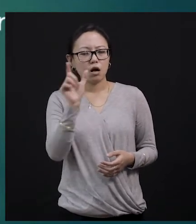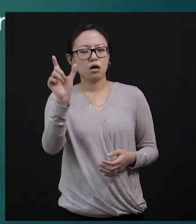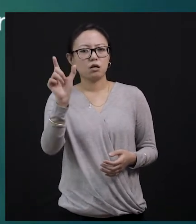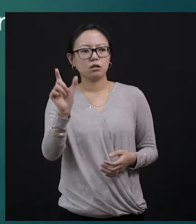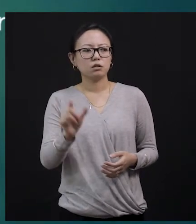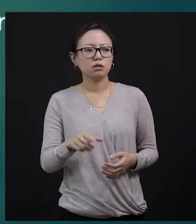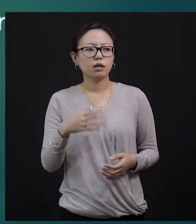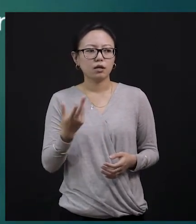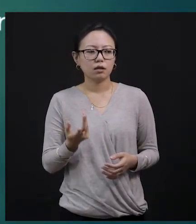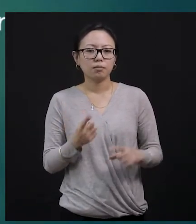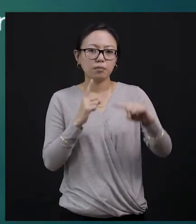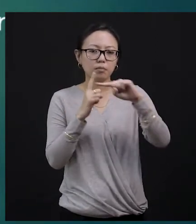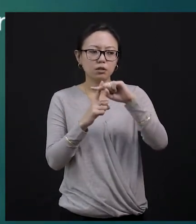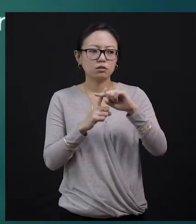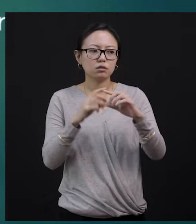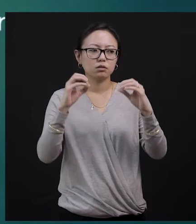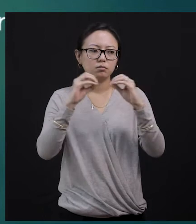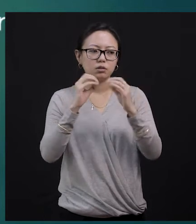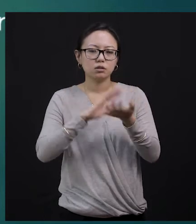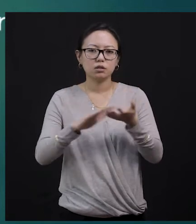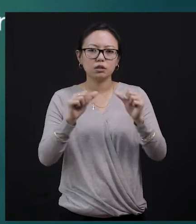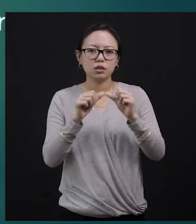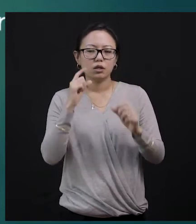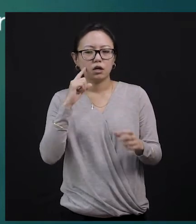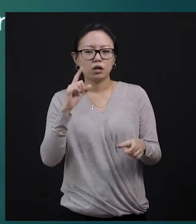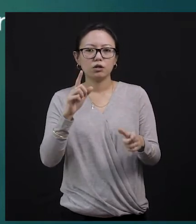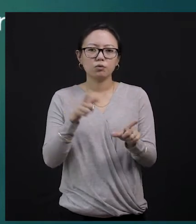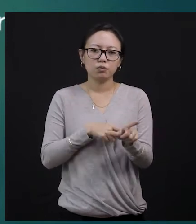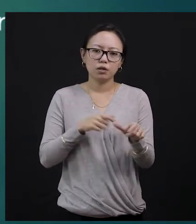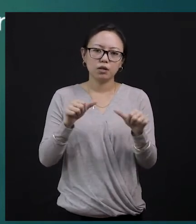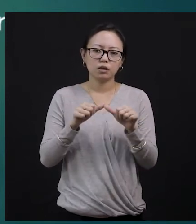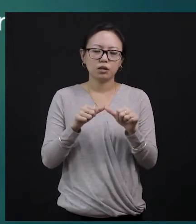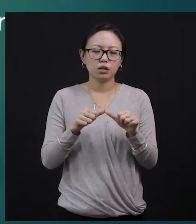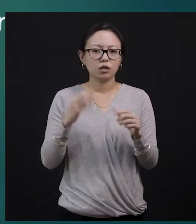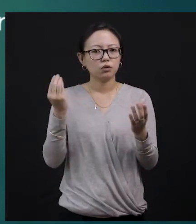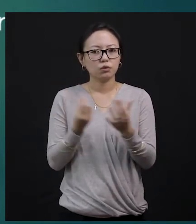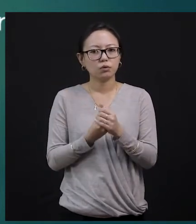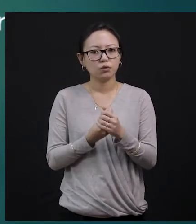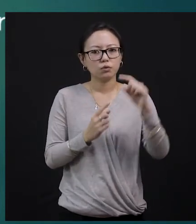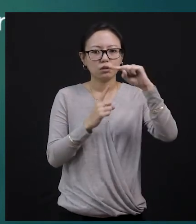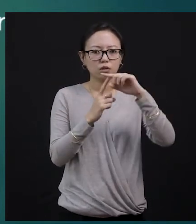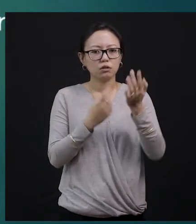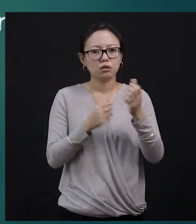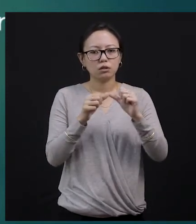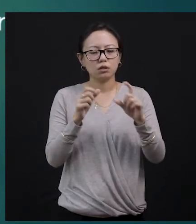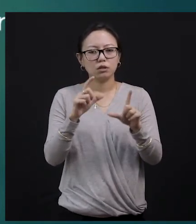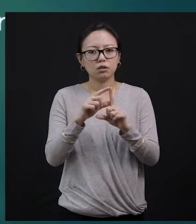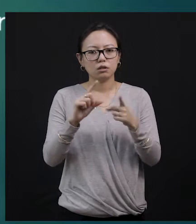who works in the house. We have helpers at home. Some of you may not be having helpers, but your cousins will be helping you. Sometimes your mother